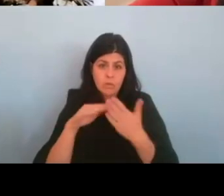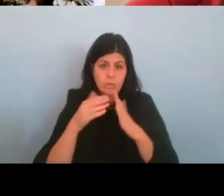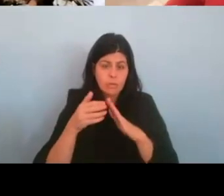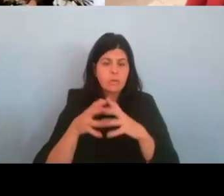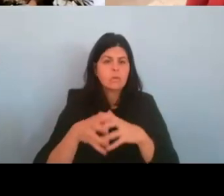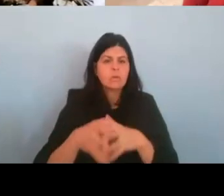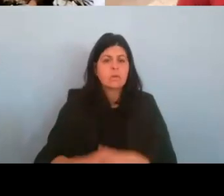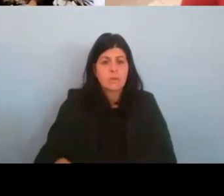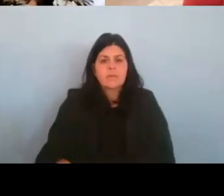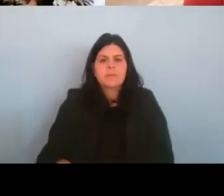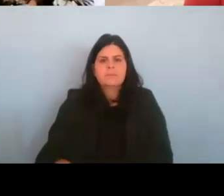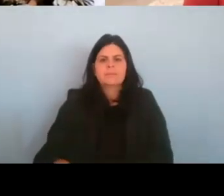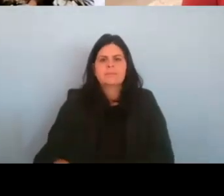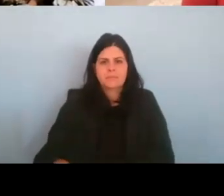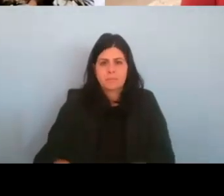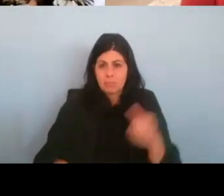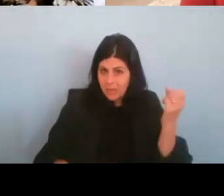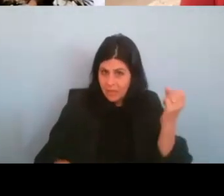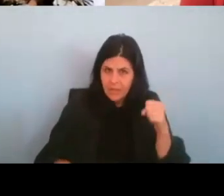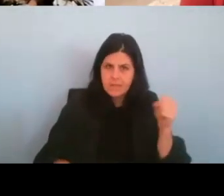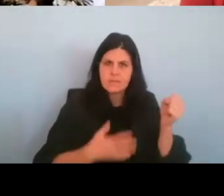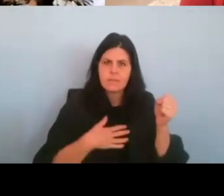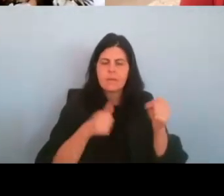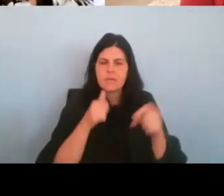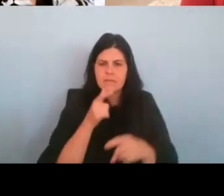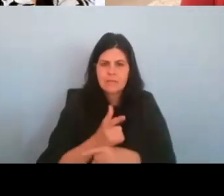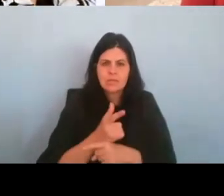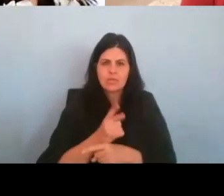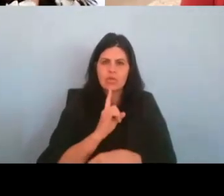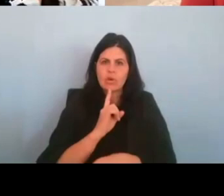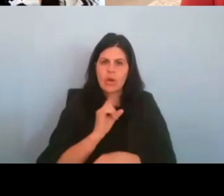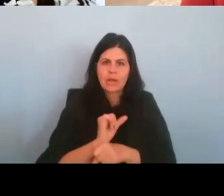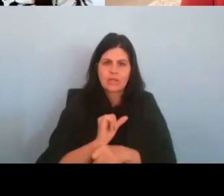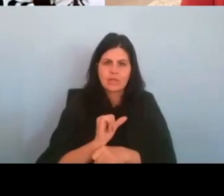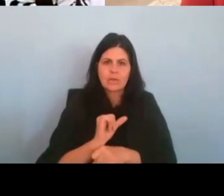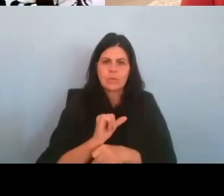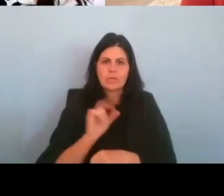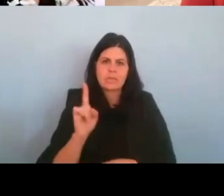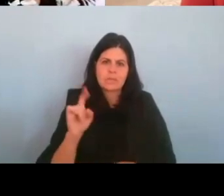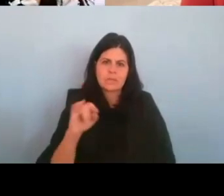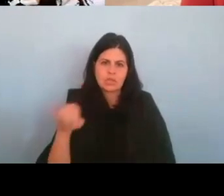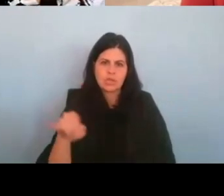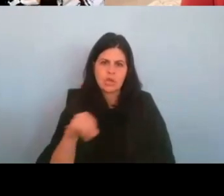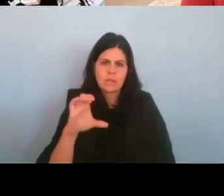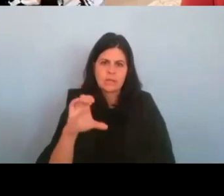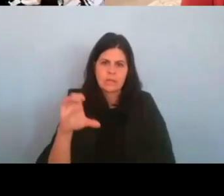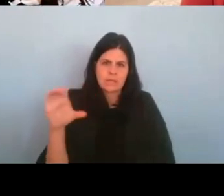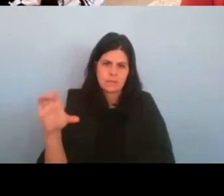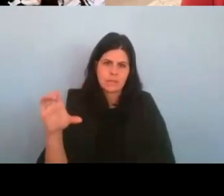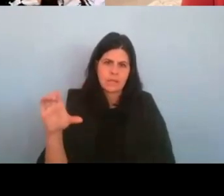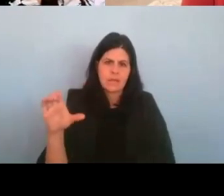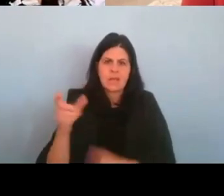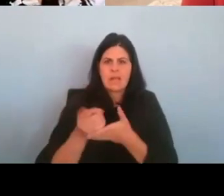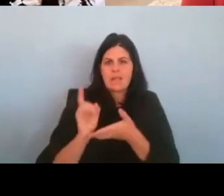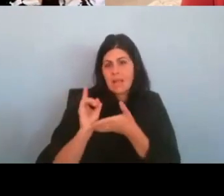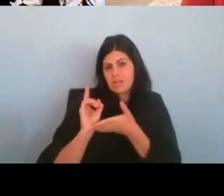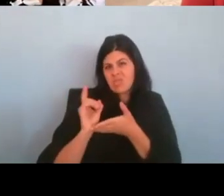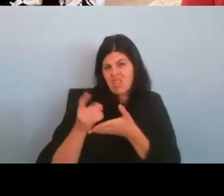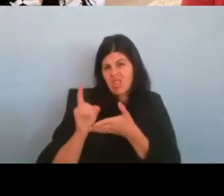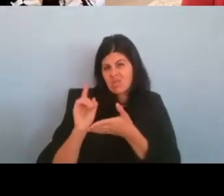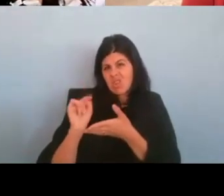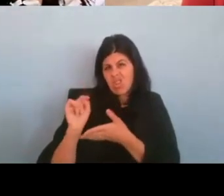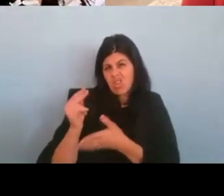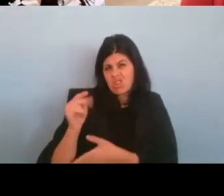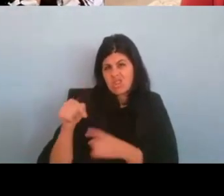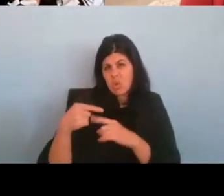Uh, yes. I mean, my sister was actually at the JCC on, uh, last week, last Thursday when